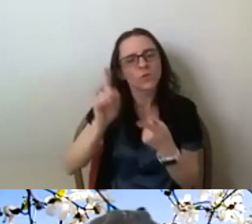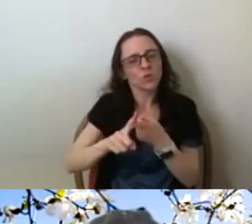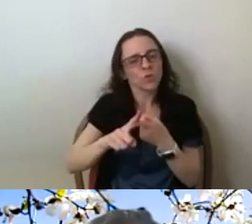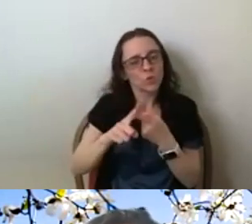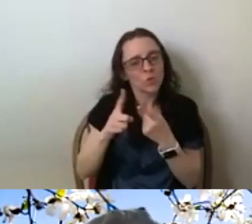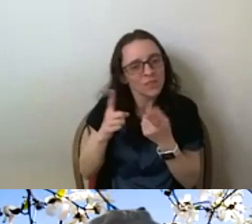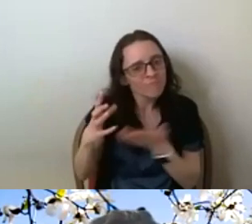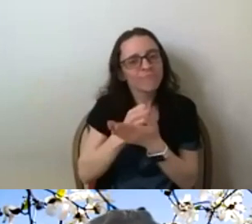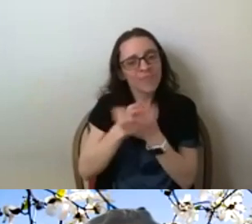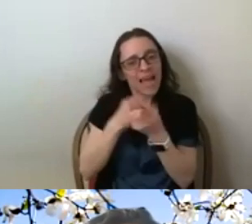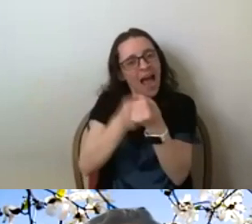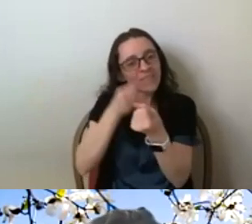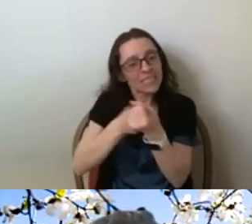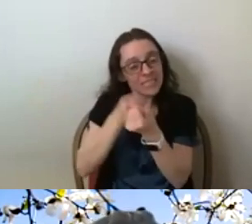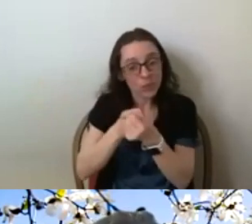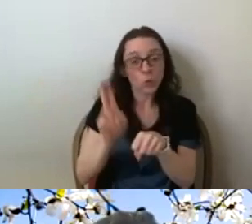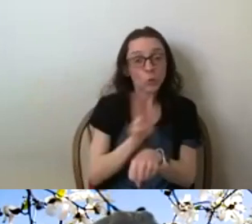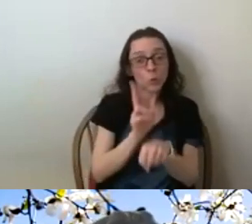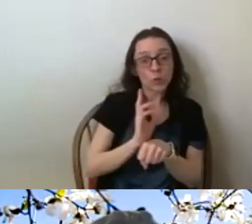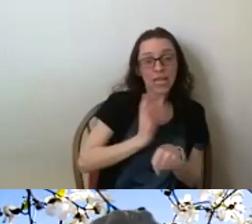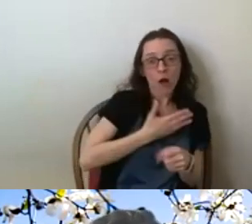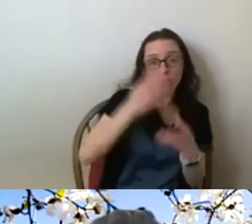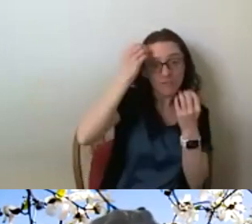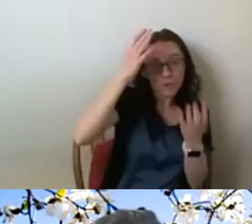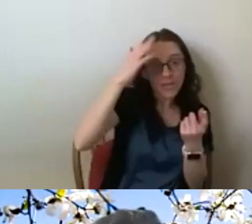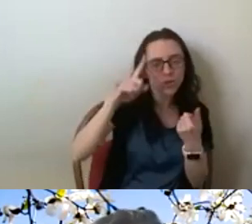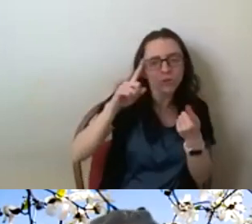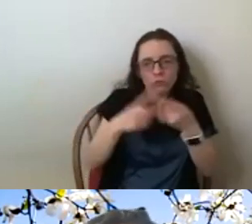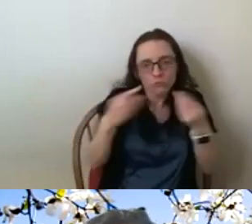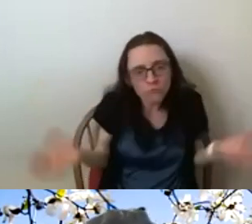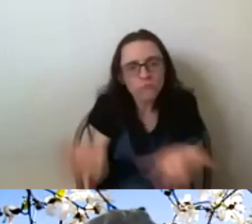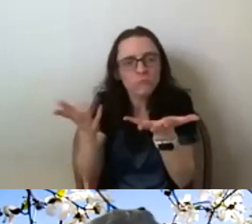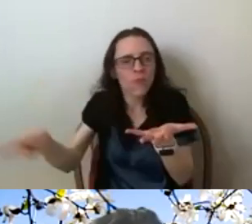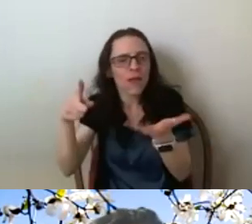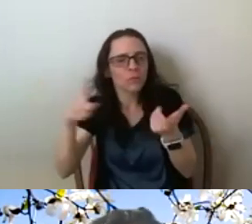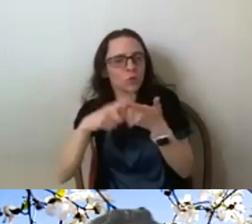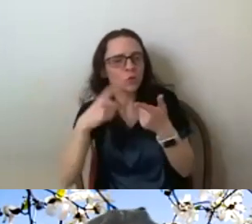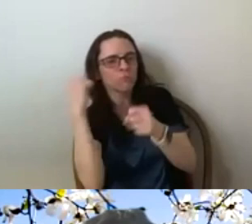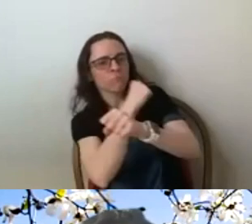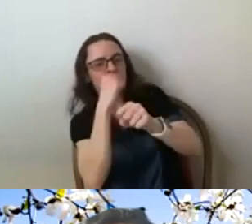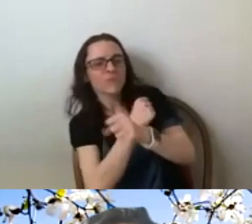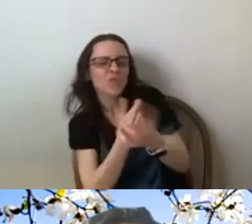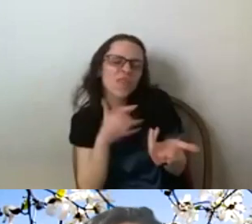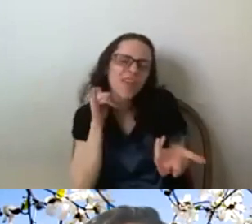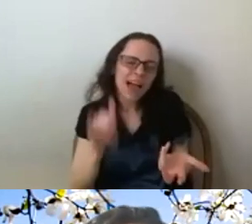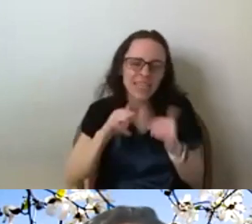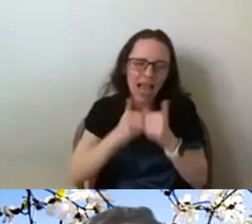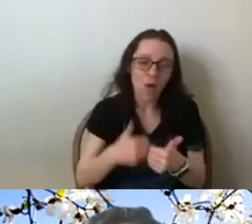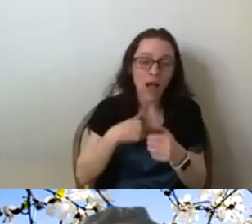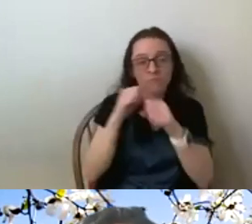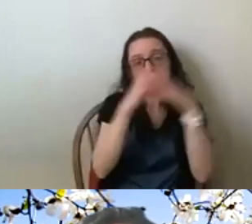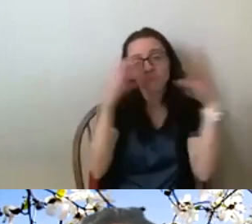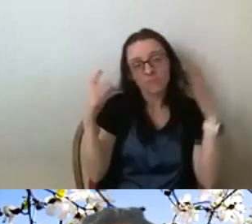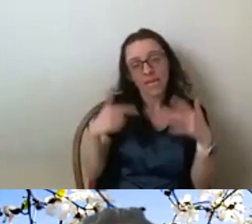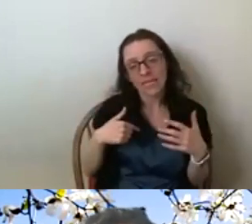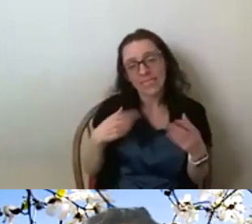like the information that we're collecting. Um, so that's kind of like one way that I like to look at it and kind of like have hope for the